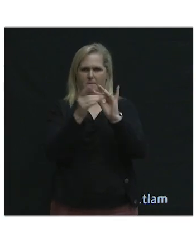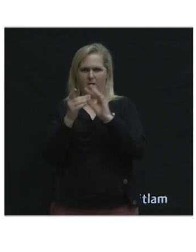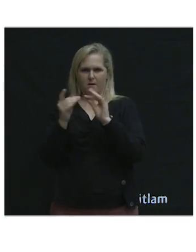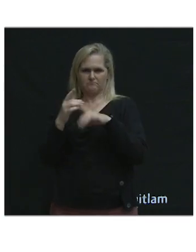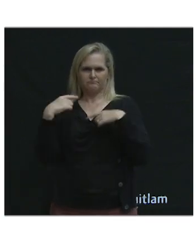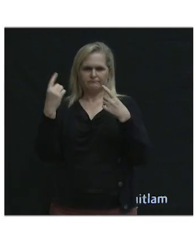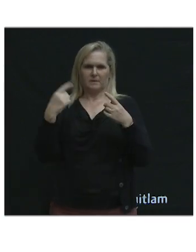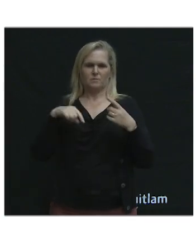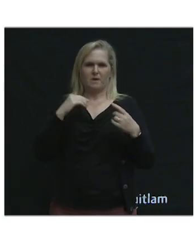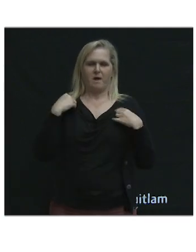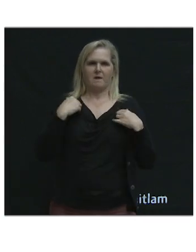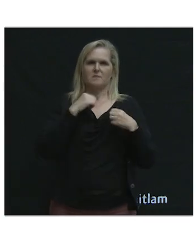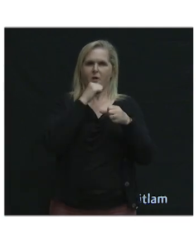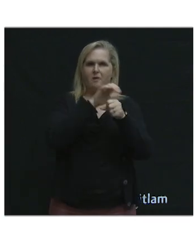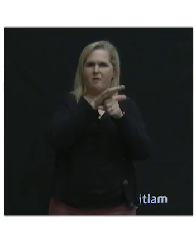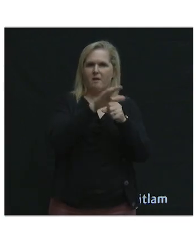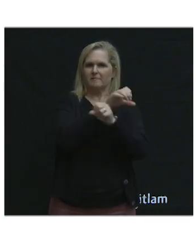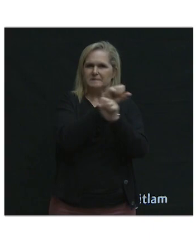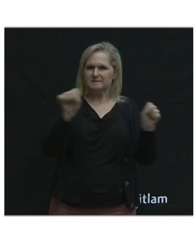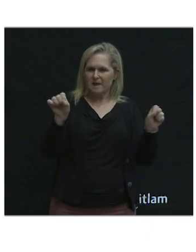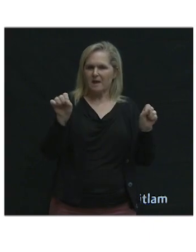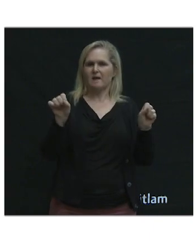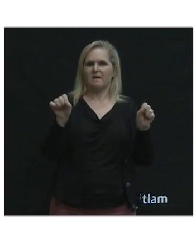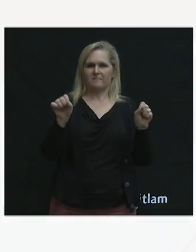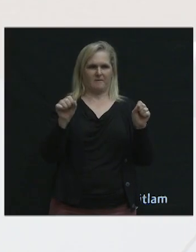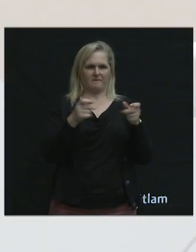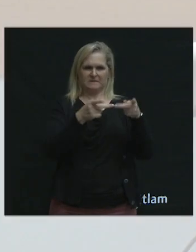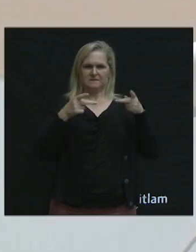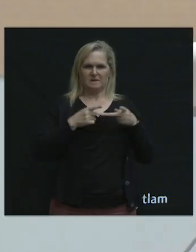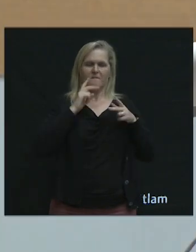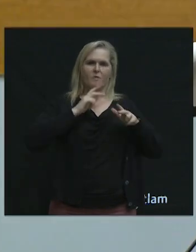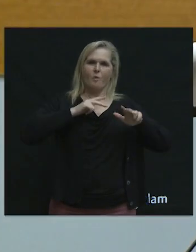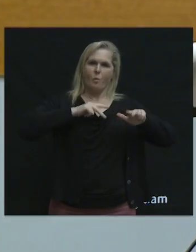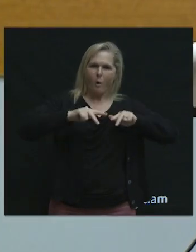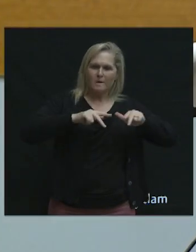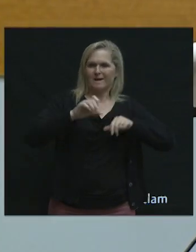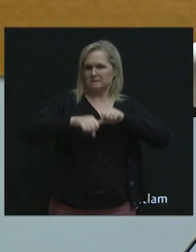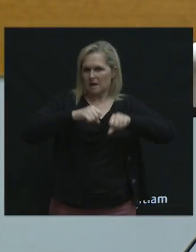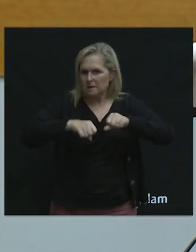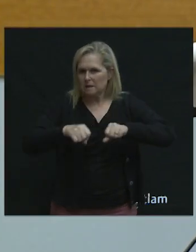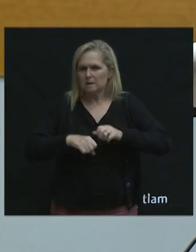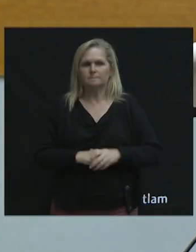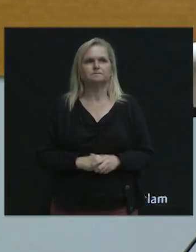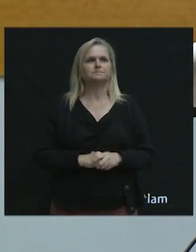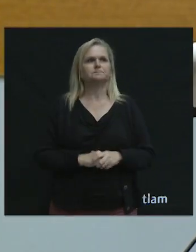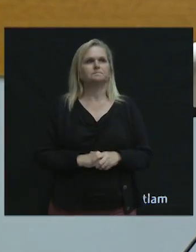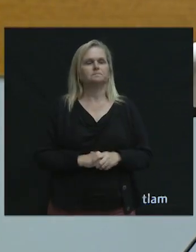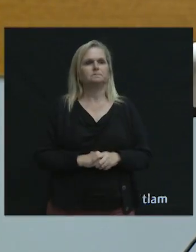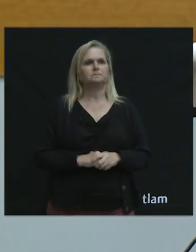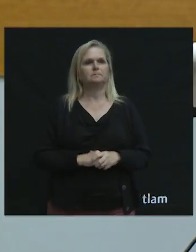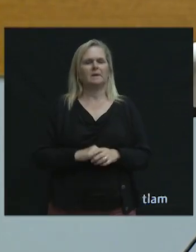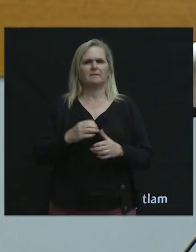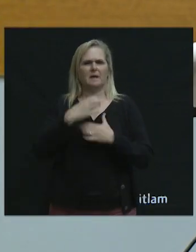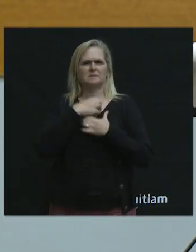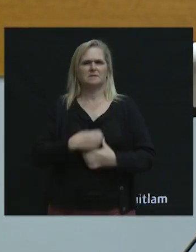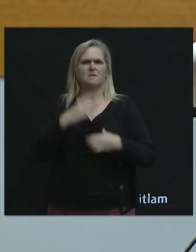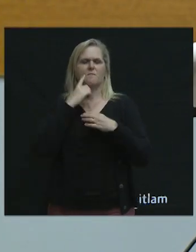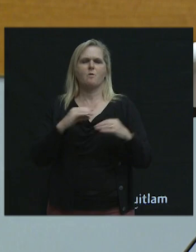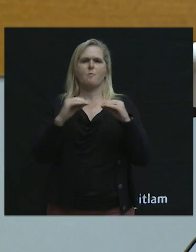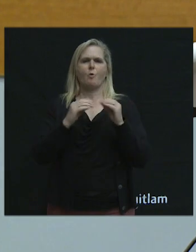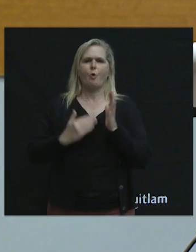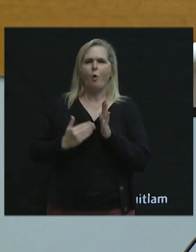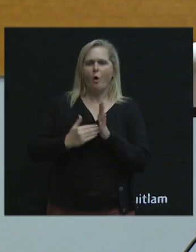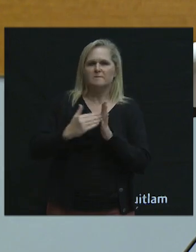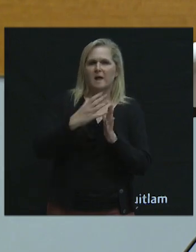to the, uh, lack of, uh, uh, facilities for walking and cycling. Uh, a desire for more frequent